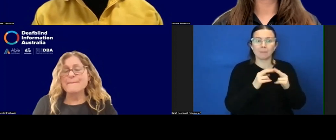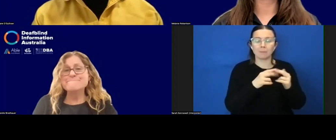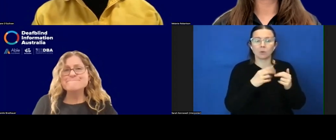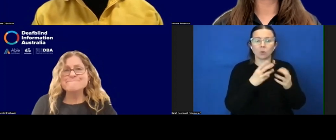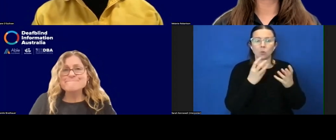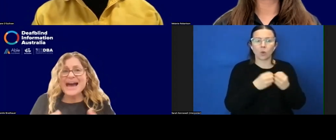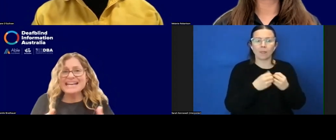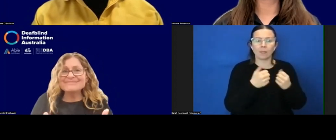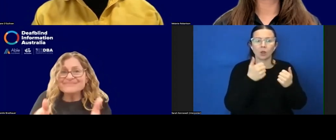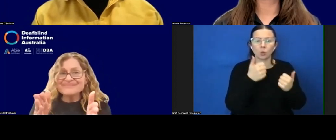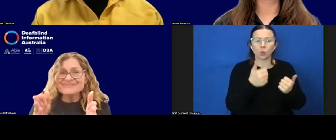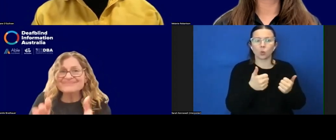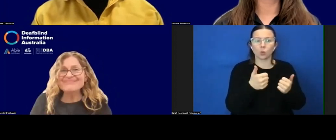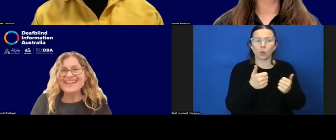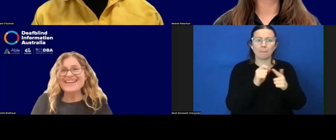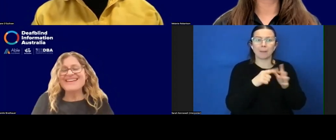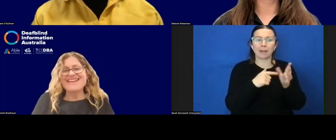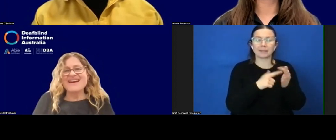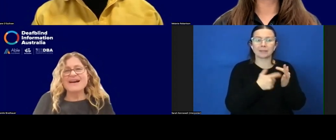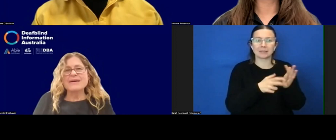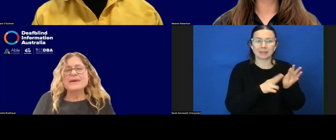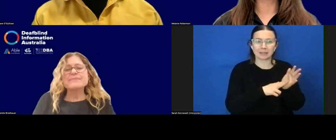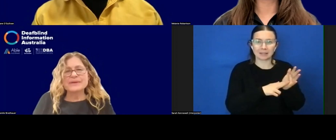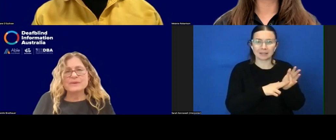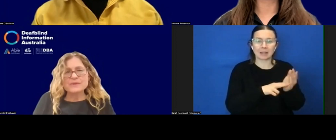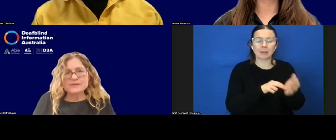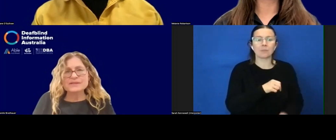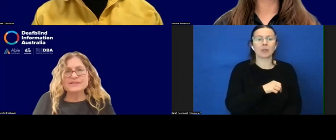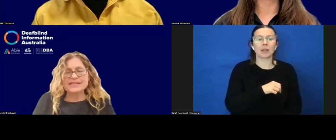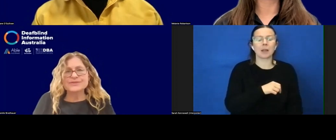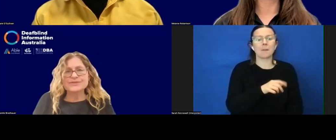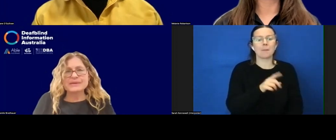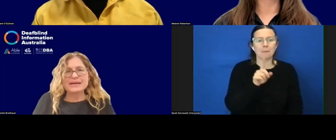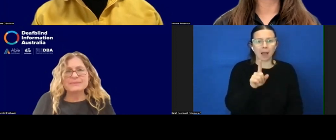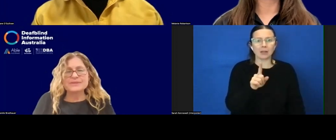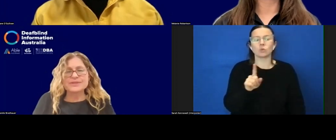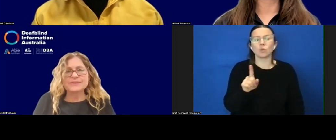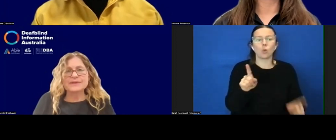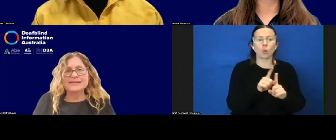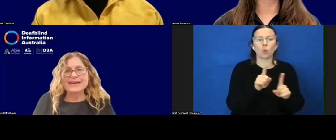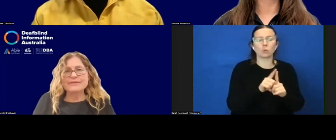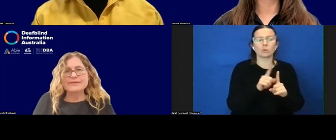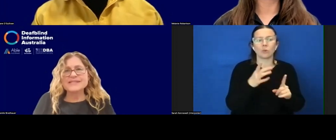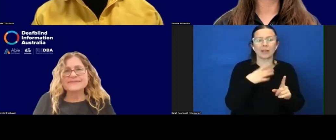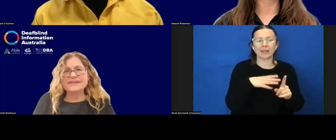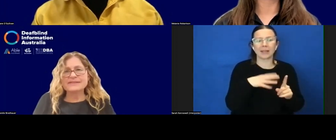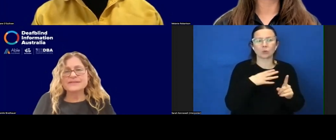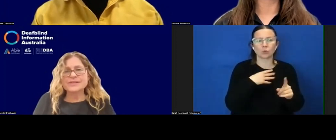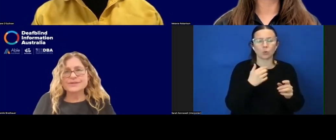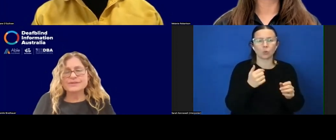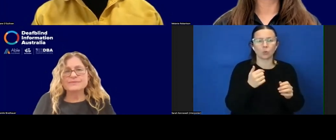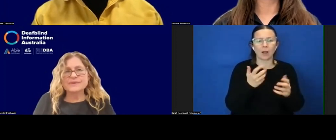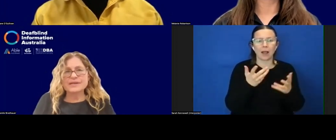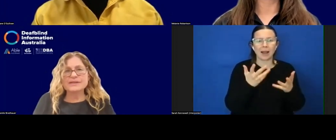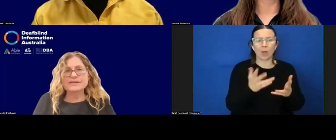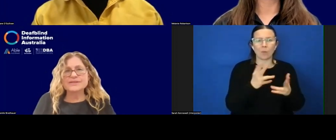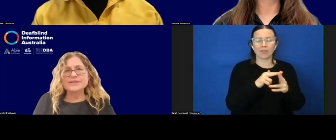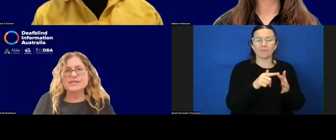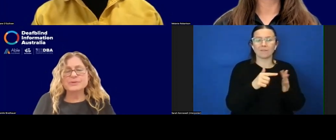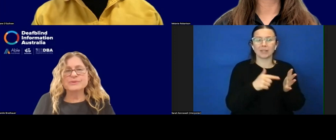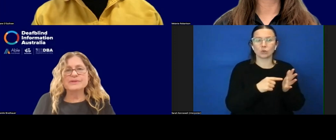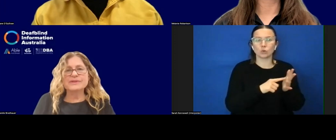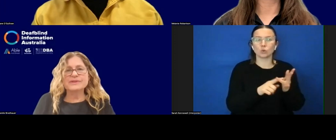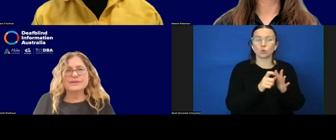pattern. But we also need to be able to allow those feet to do the work